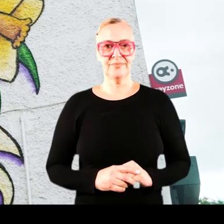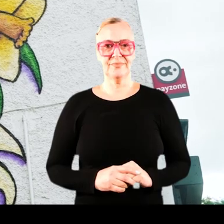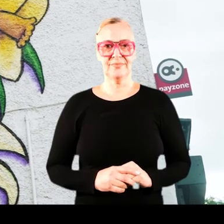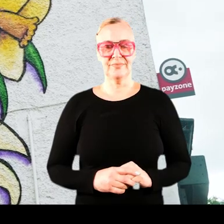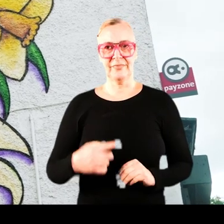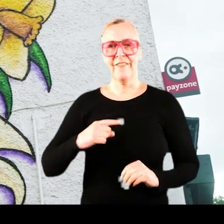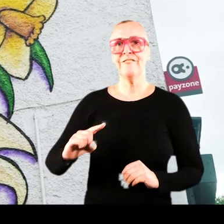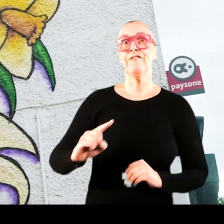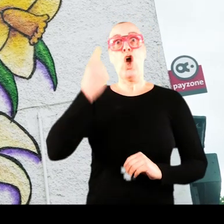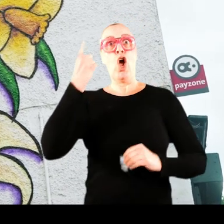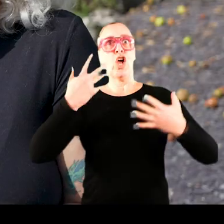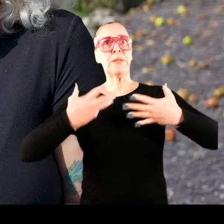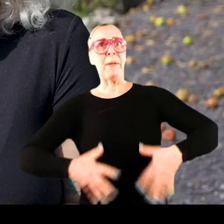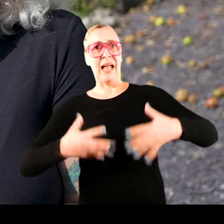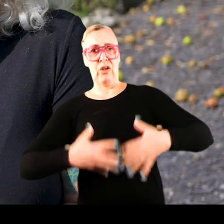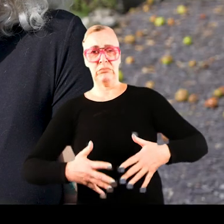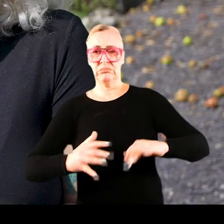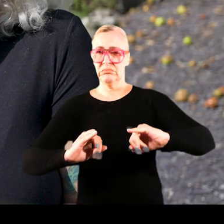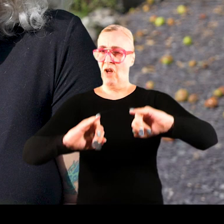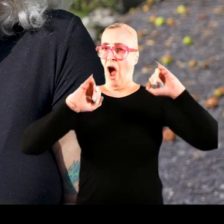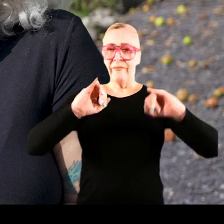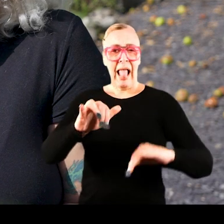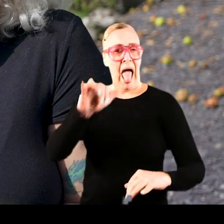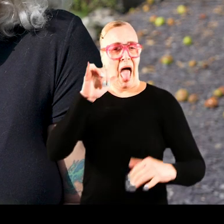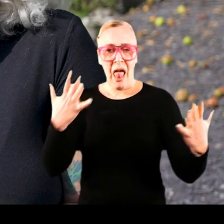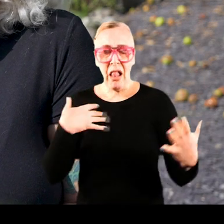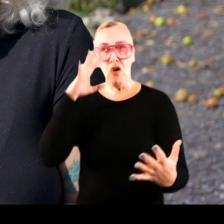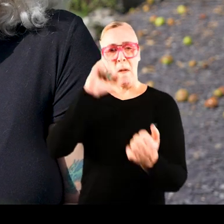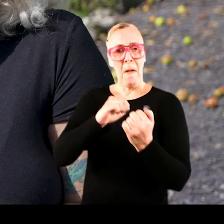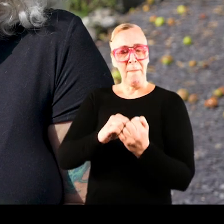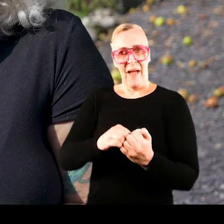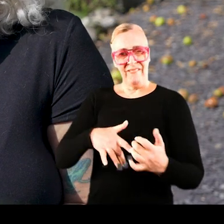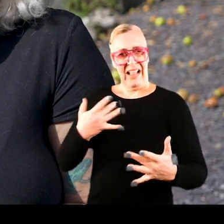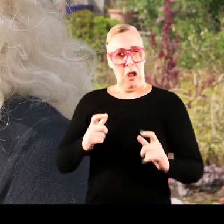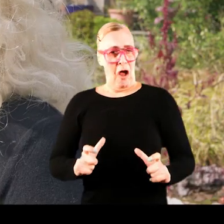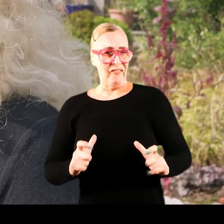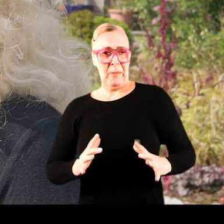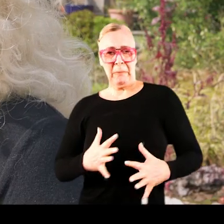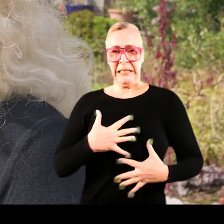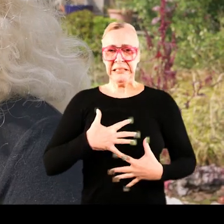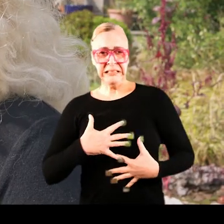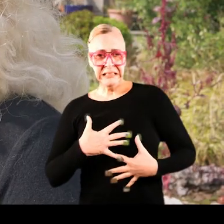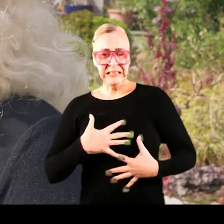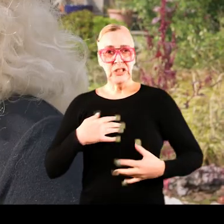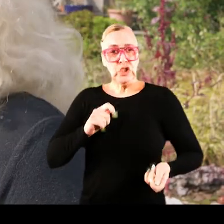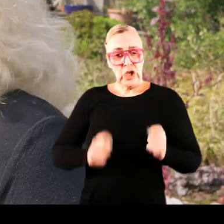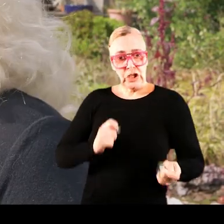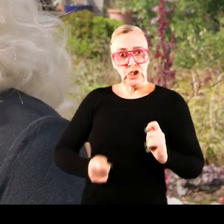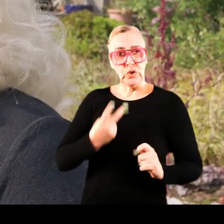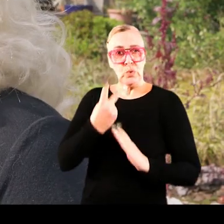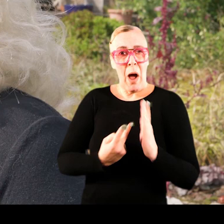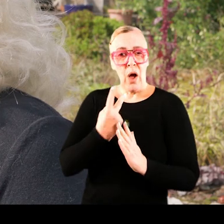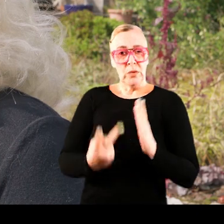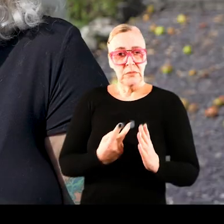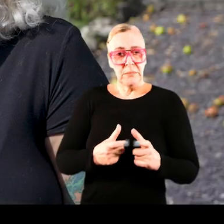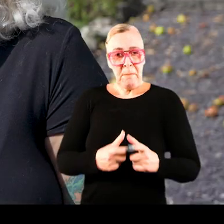My first period was hellish. I just remember feeling utterly uncomfortable. I was having to change pad once every couple